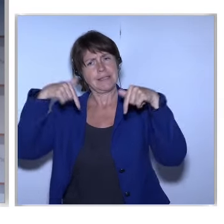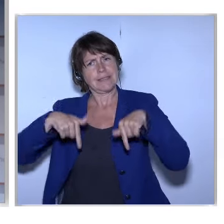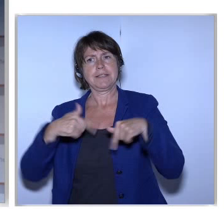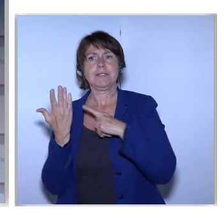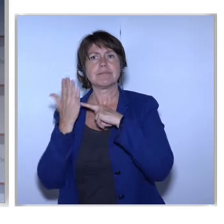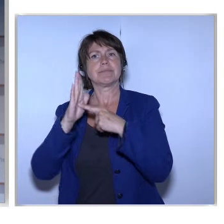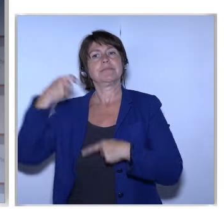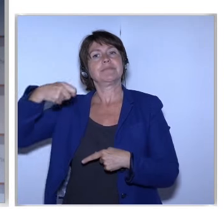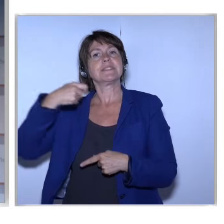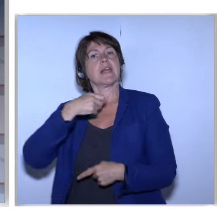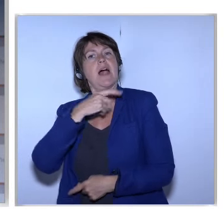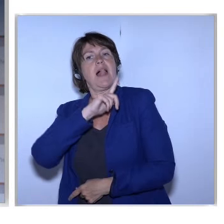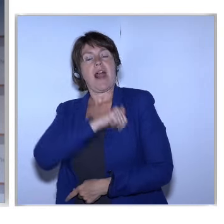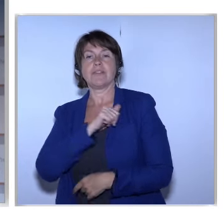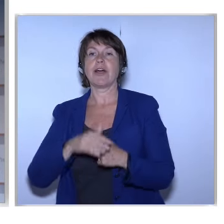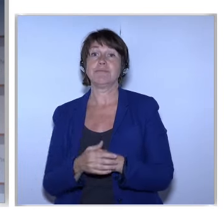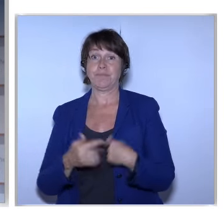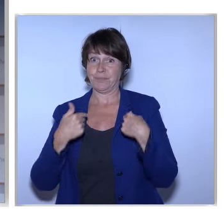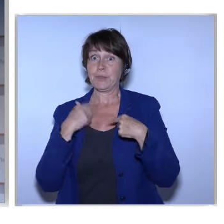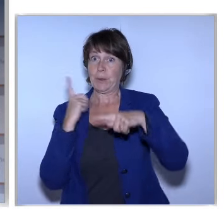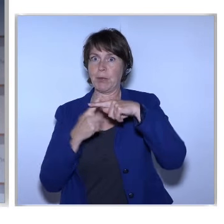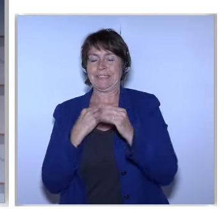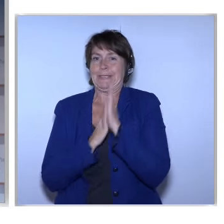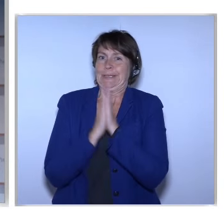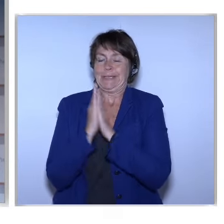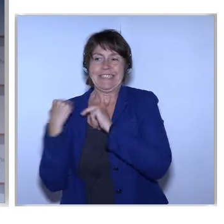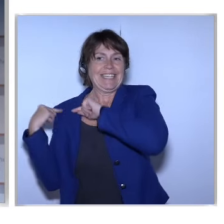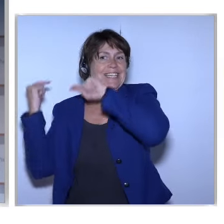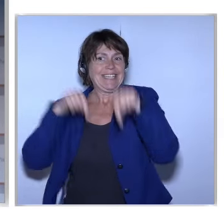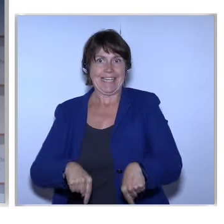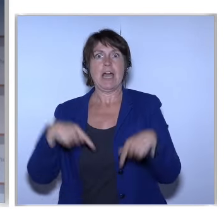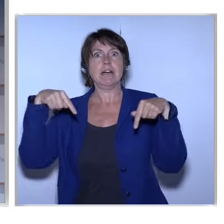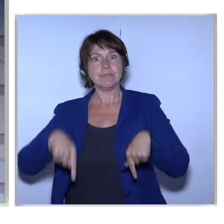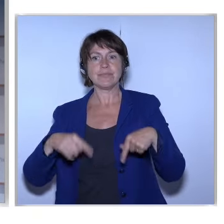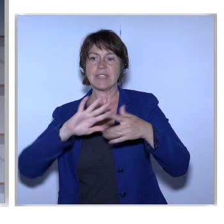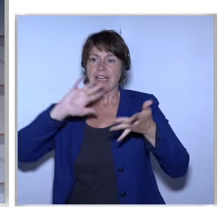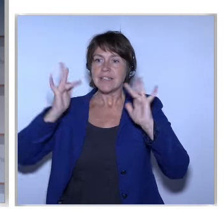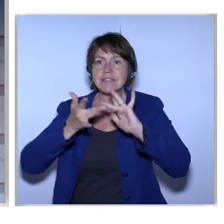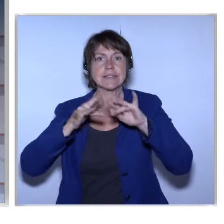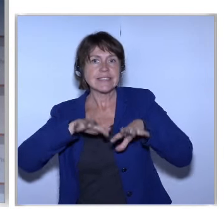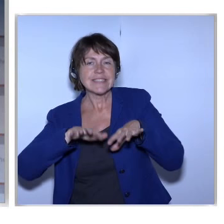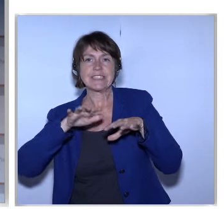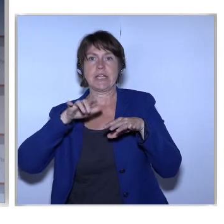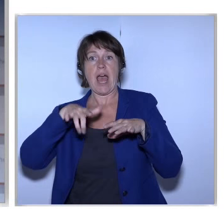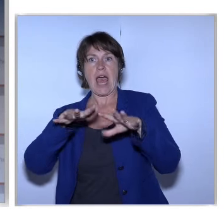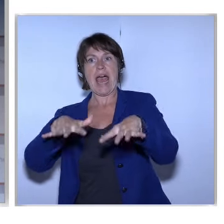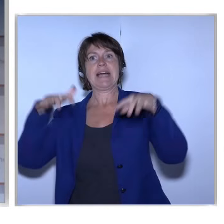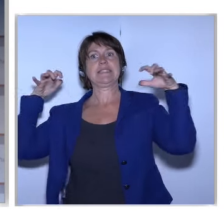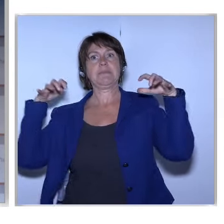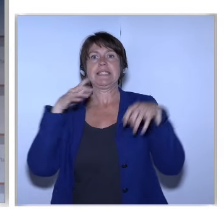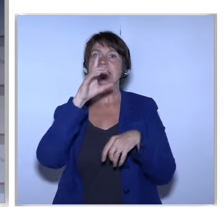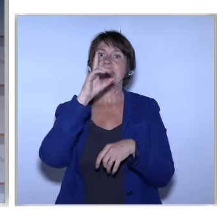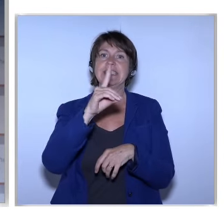Now I'm Also Excited To Be Here At The Digital Assembly And I Really Thank The Commission And For The